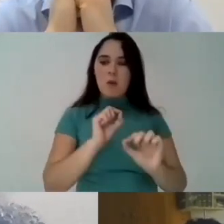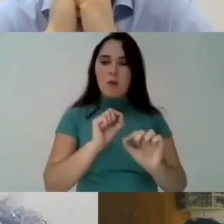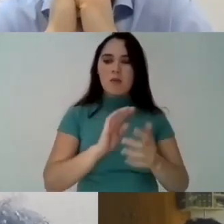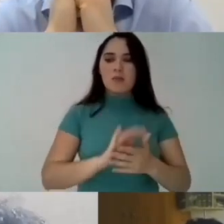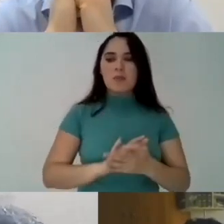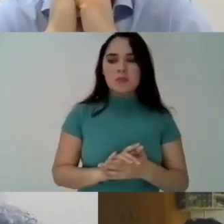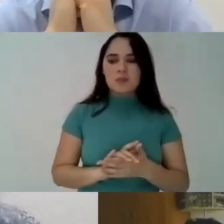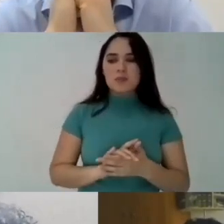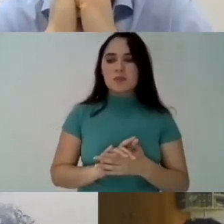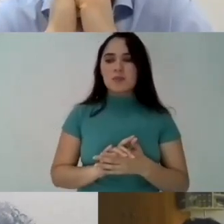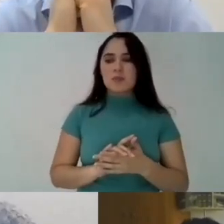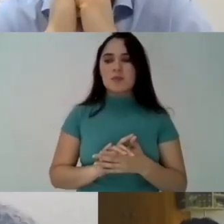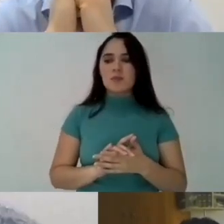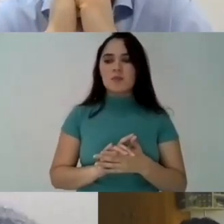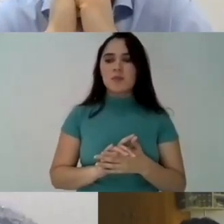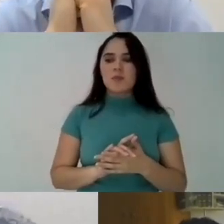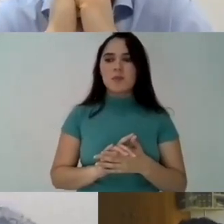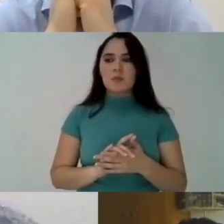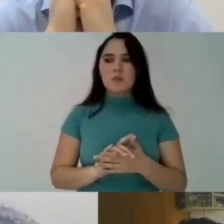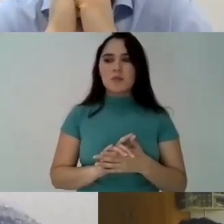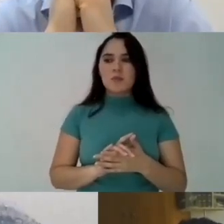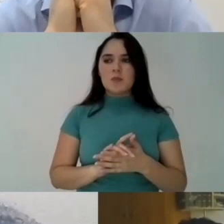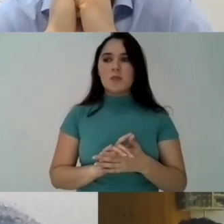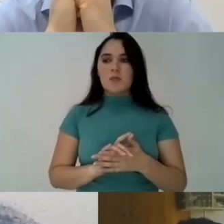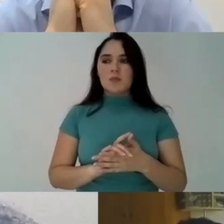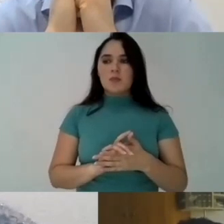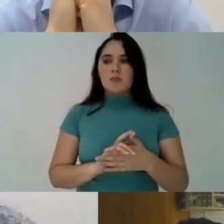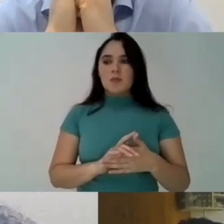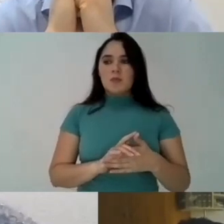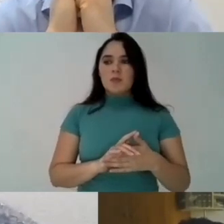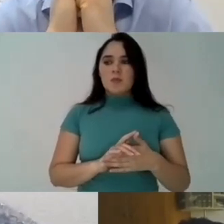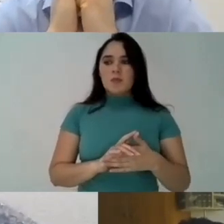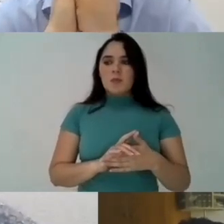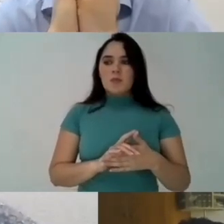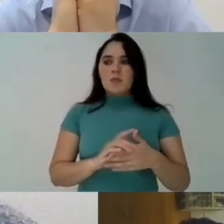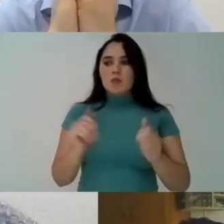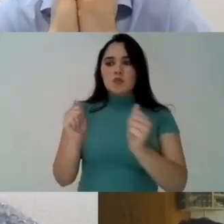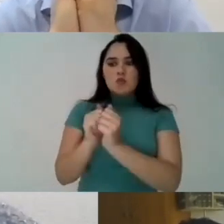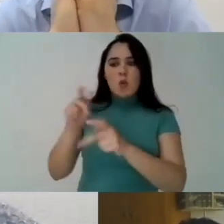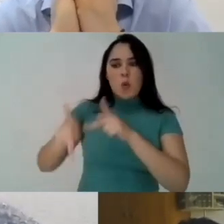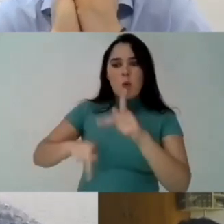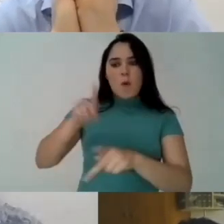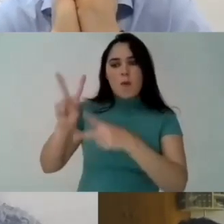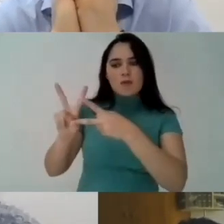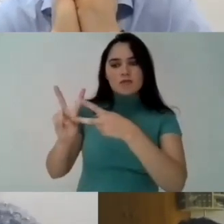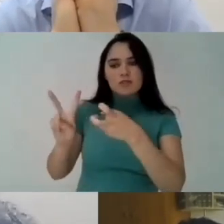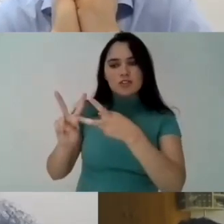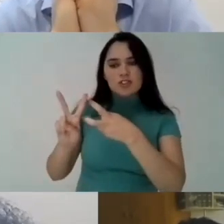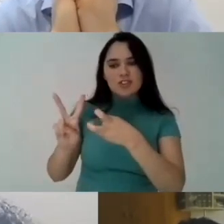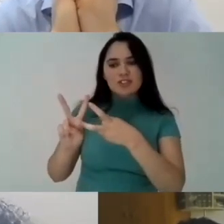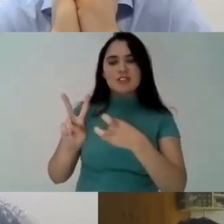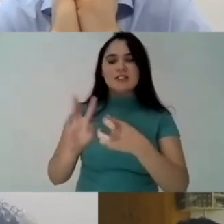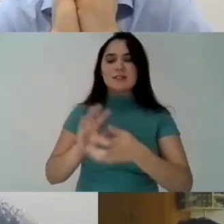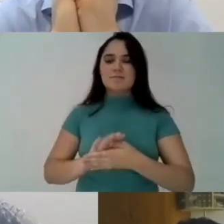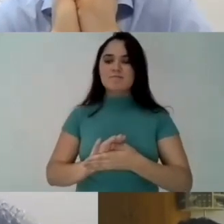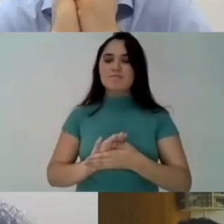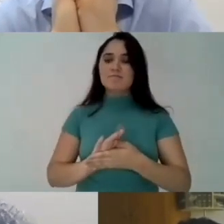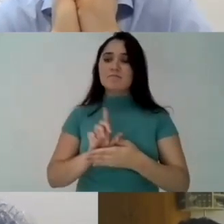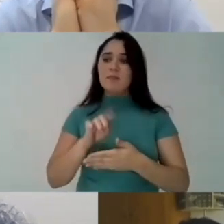uh we were very proactive but our objective was the